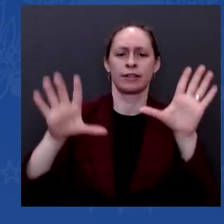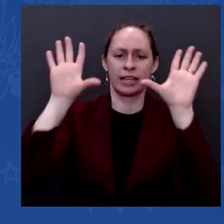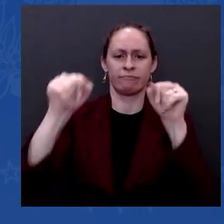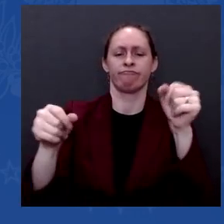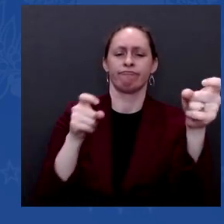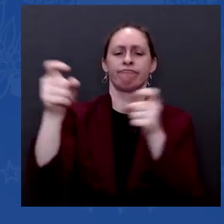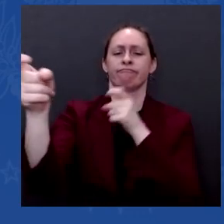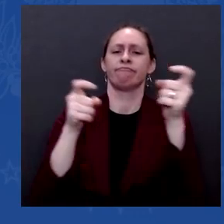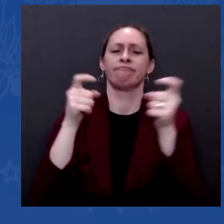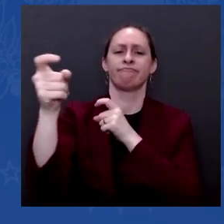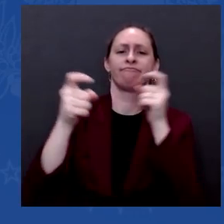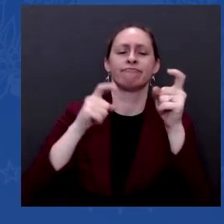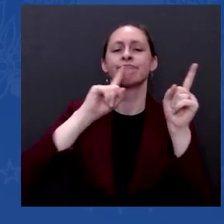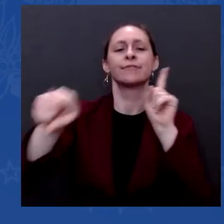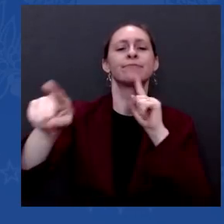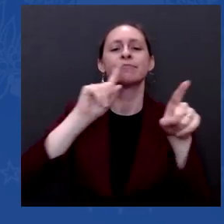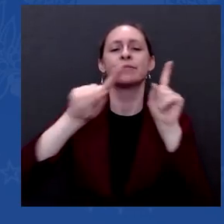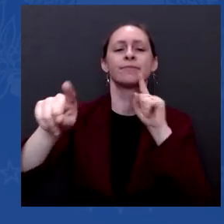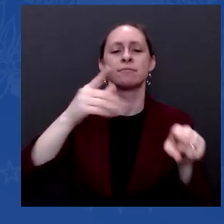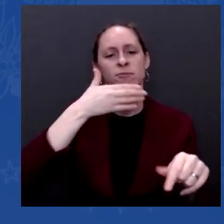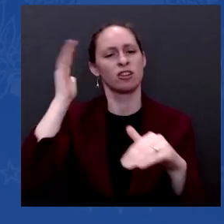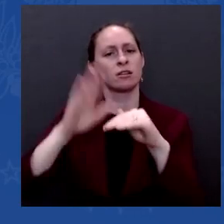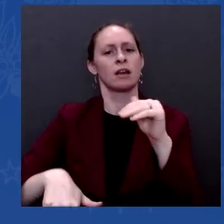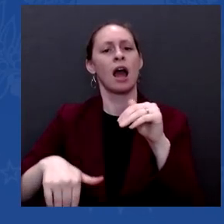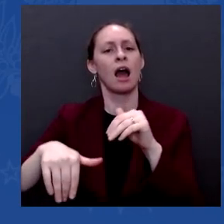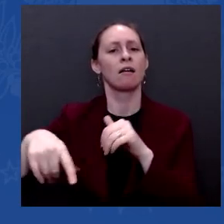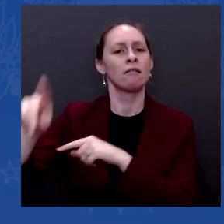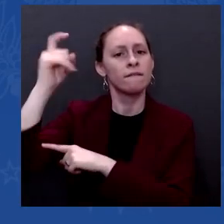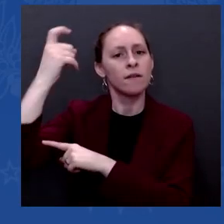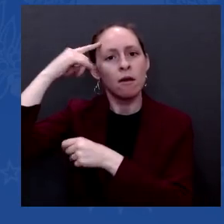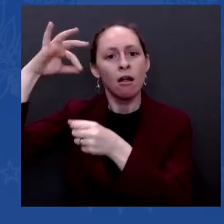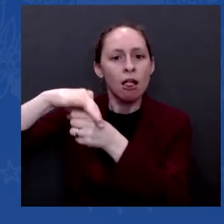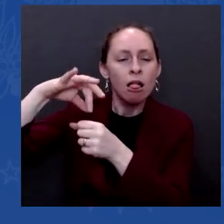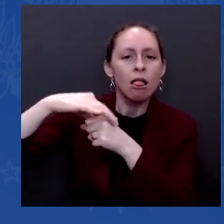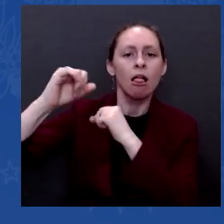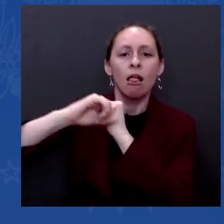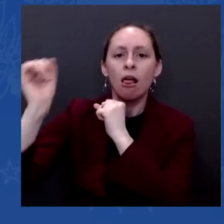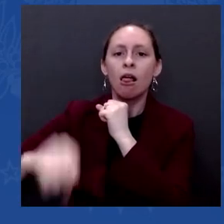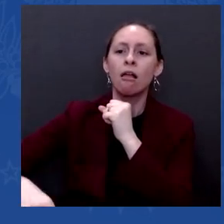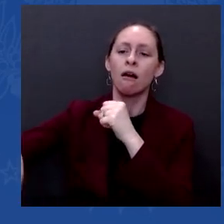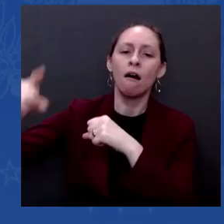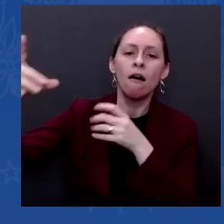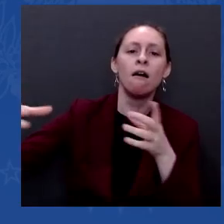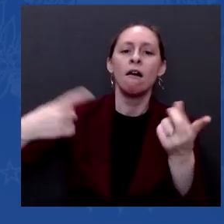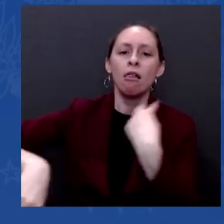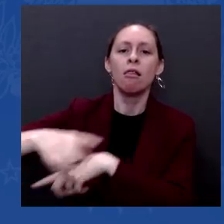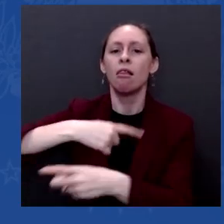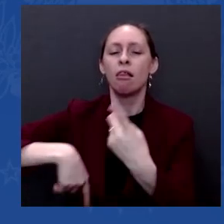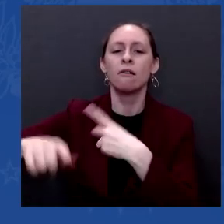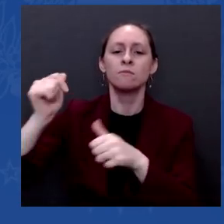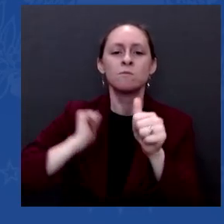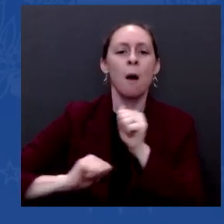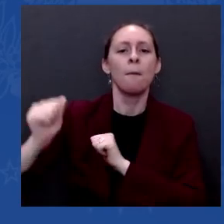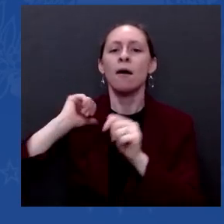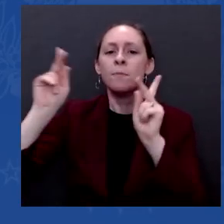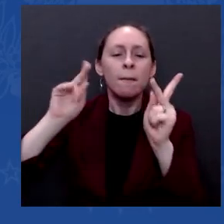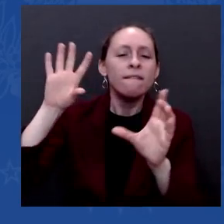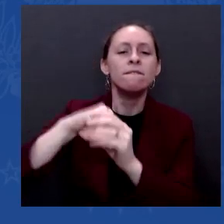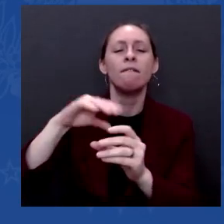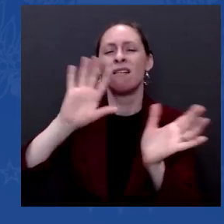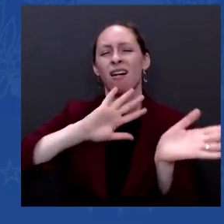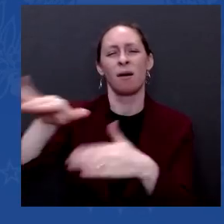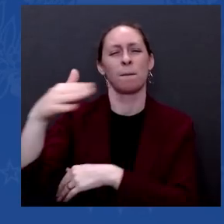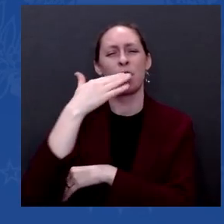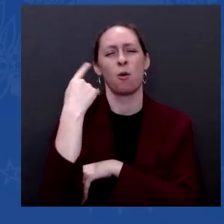more than that, even more time than that, where things are changing almost regardless of any particular